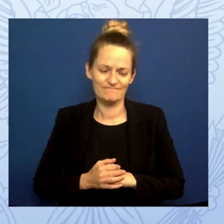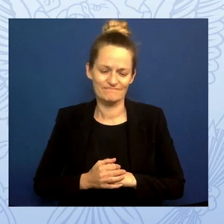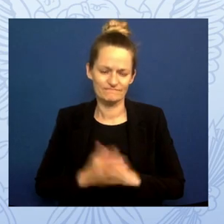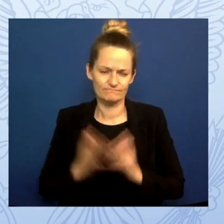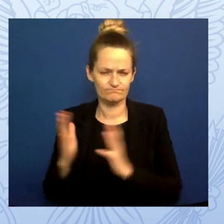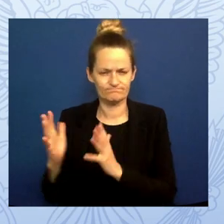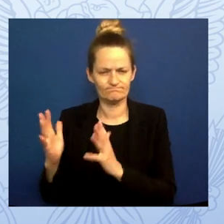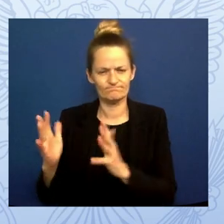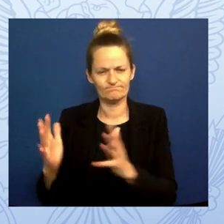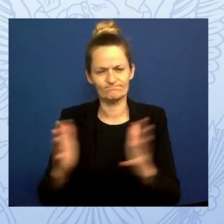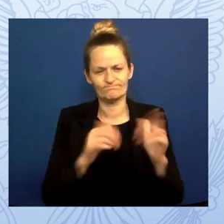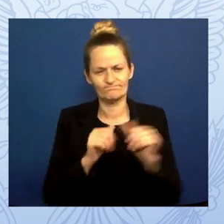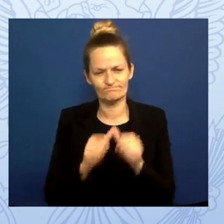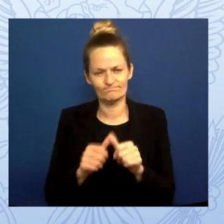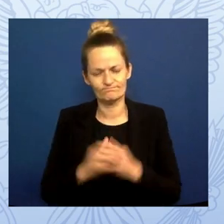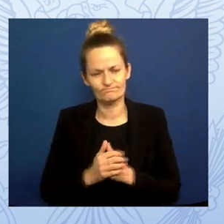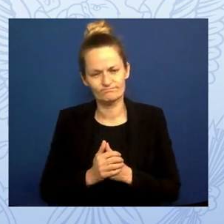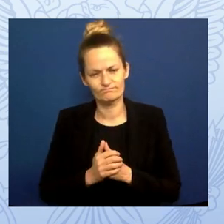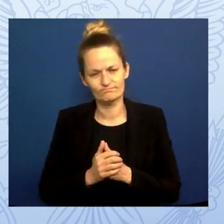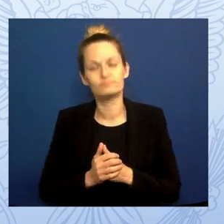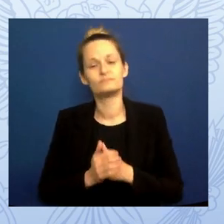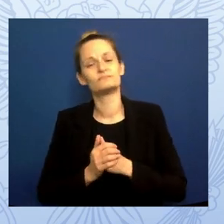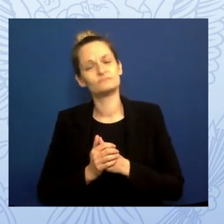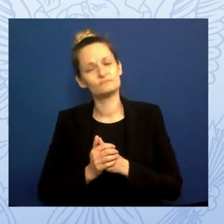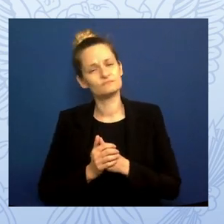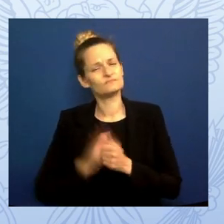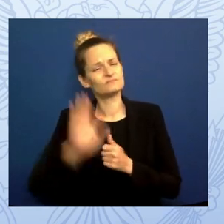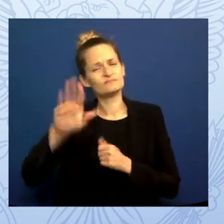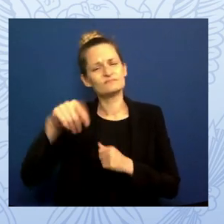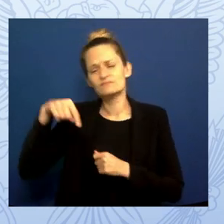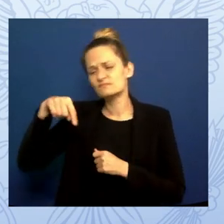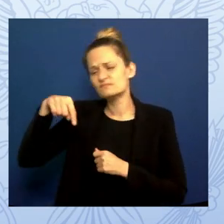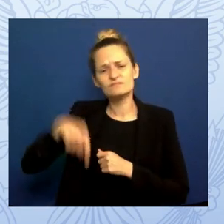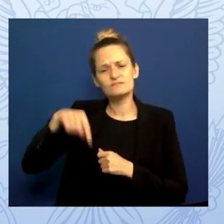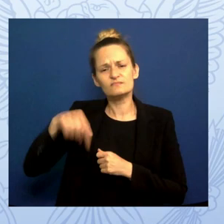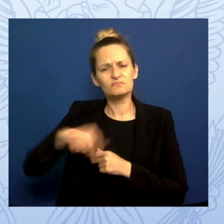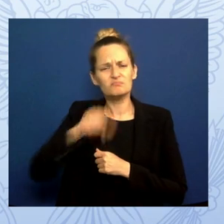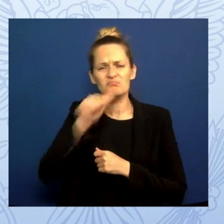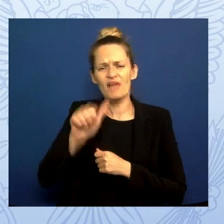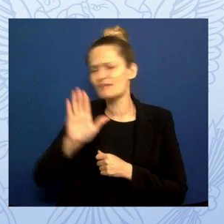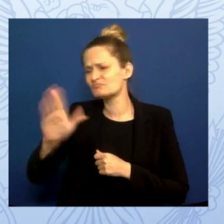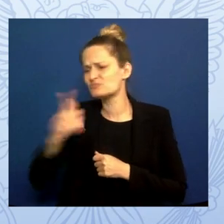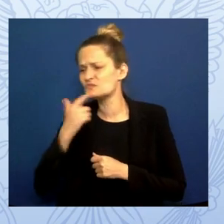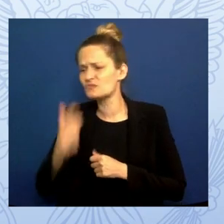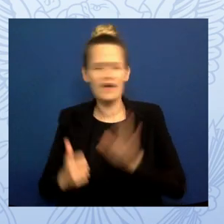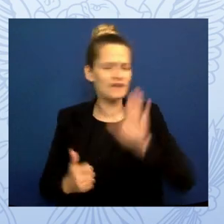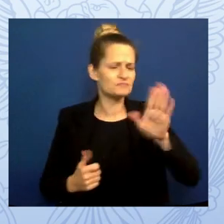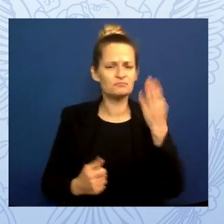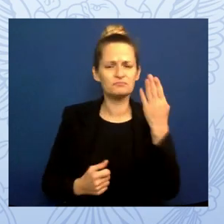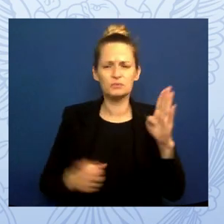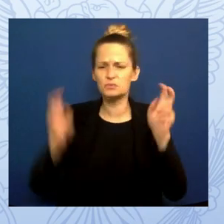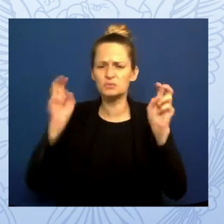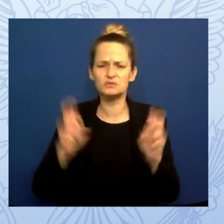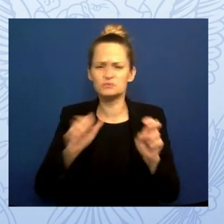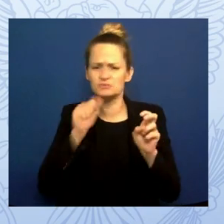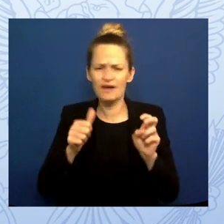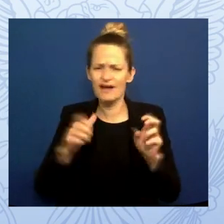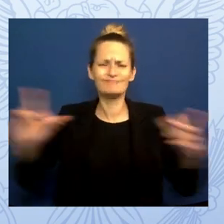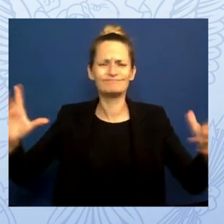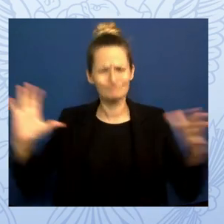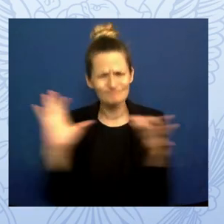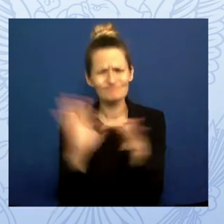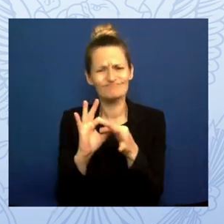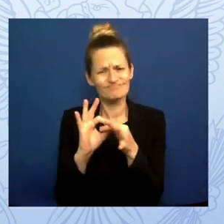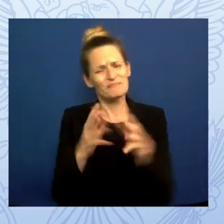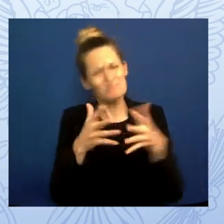This isn't a red or a blue issue, as you all know, you know, it's an American issue, a global